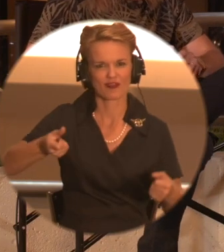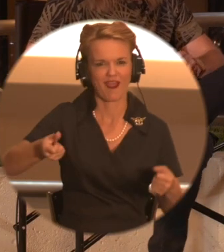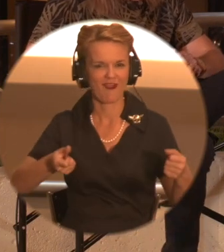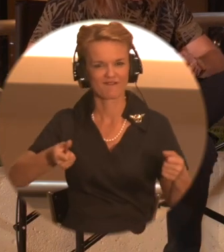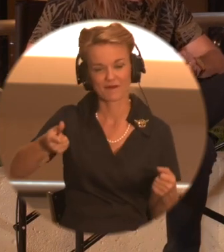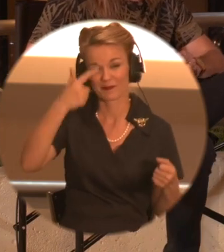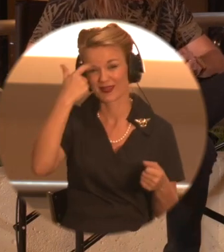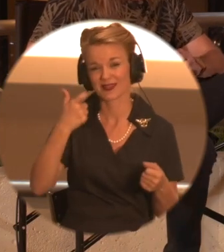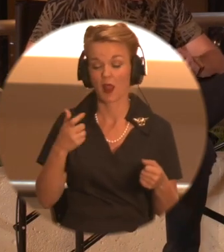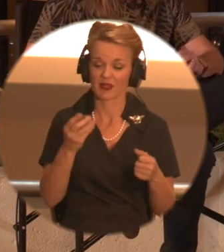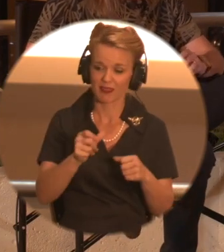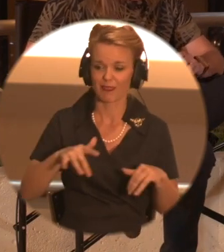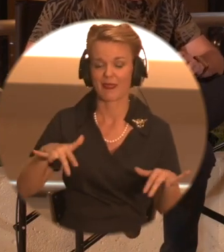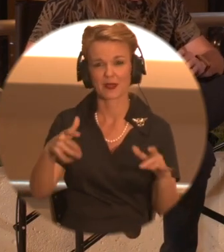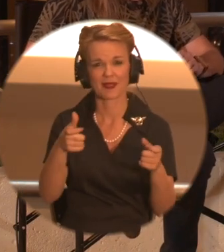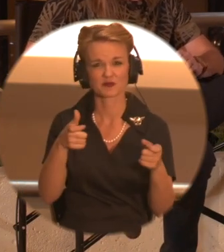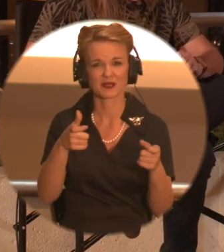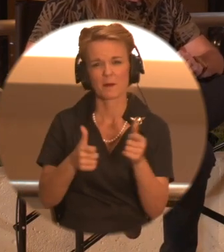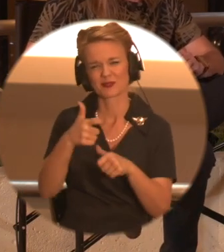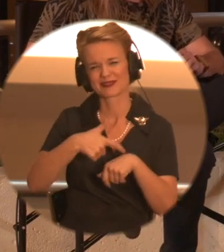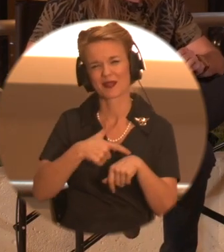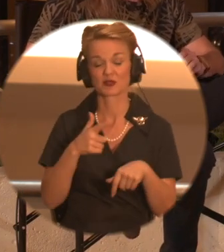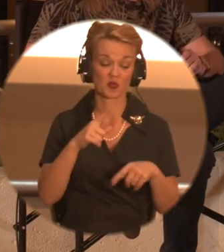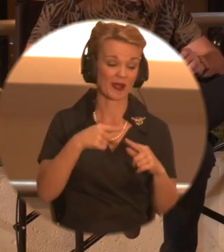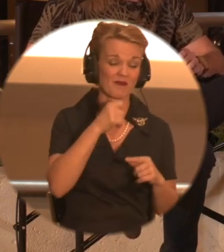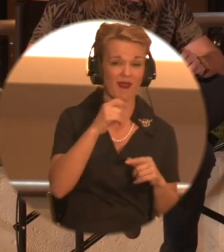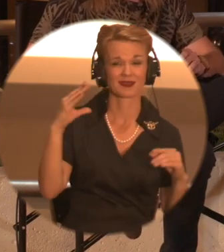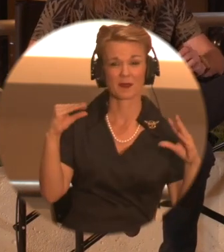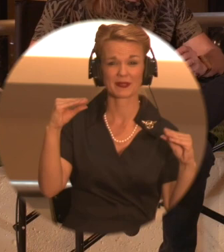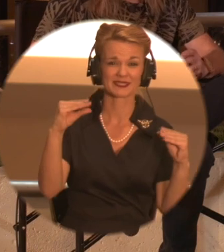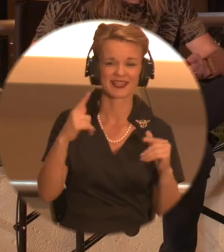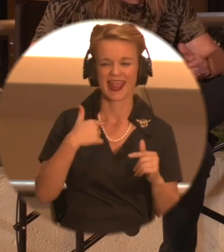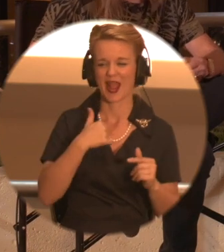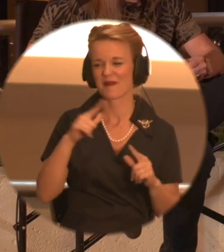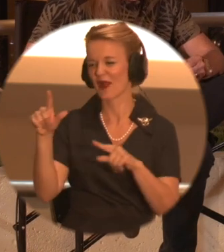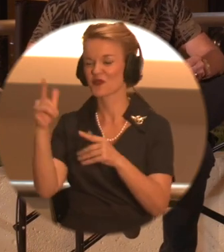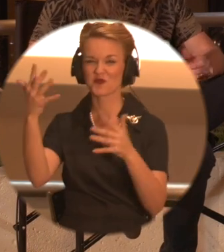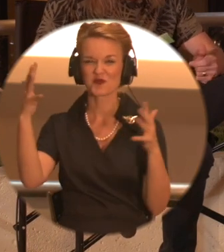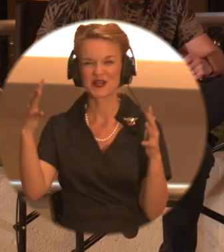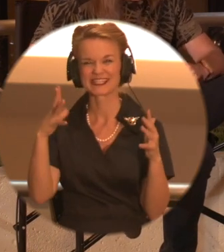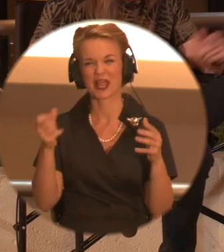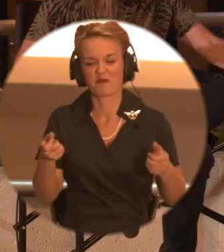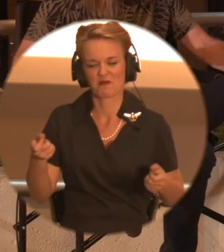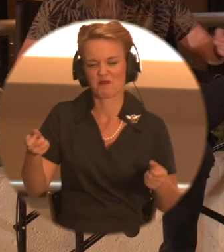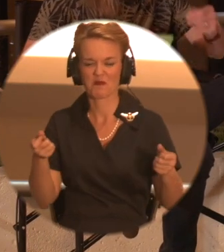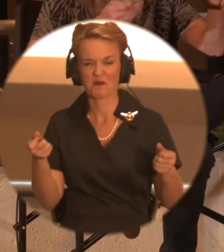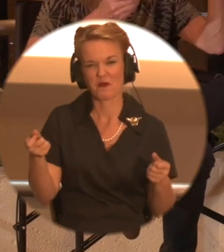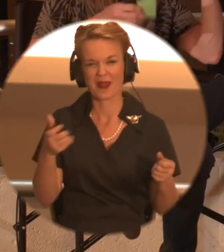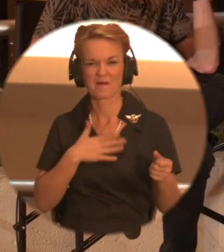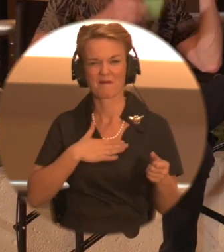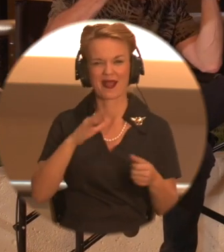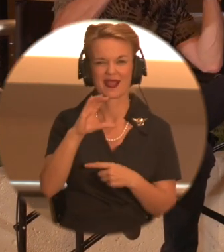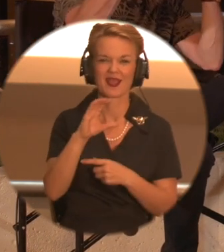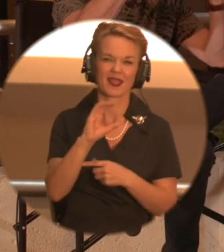this silly puppet thing. Yeah. I'm usually out in the woods, cutting down trees and riding my Kubota. But it's, it's your happy place though. It is. It's your piece.